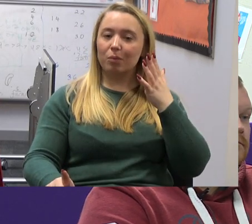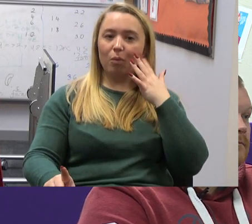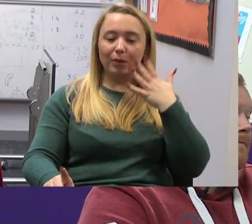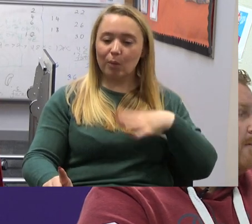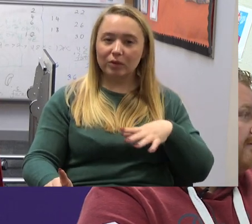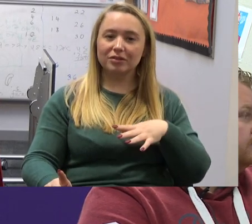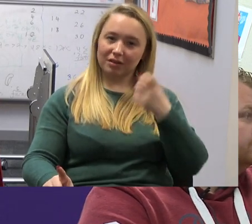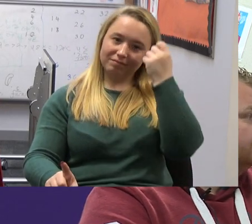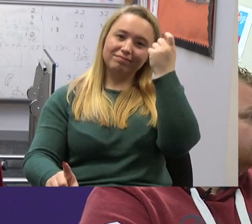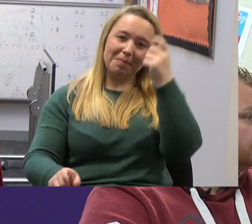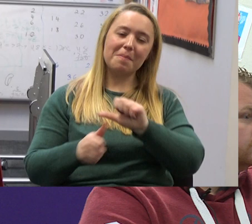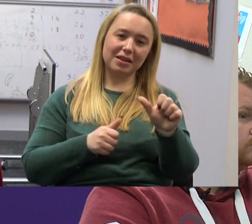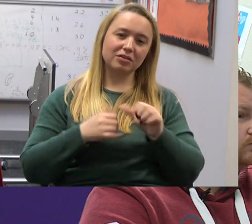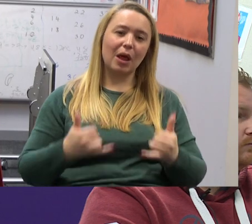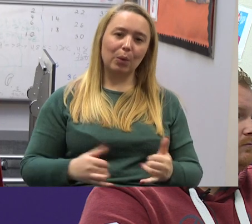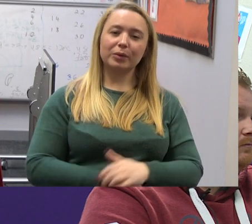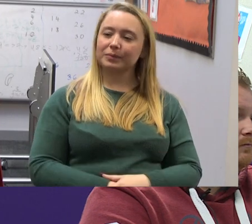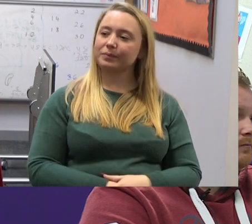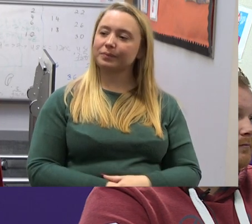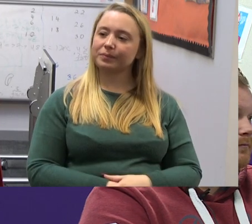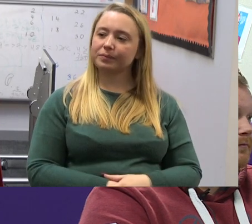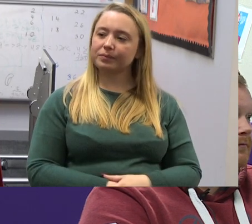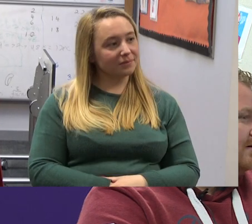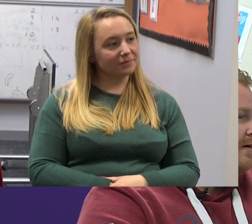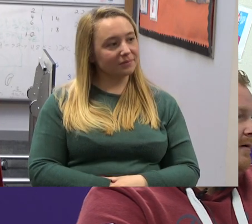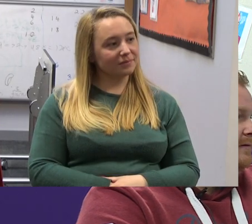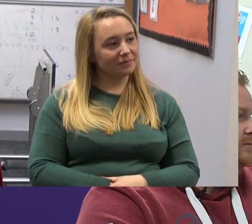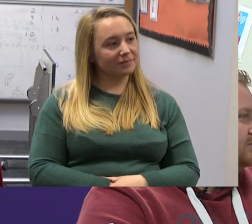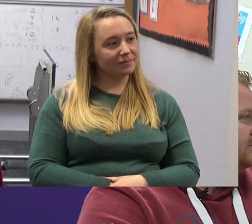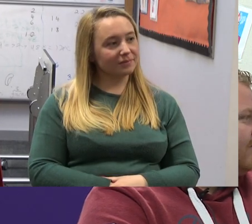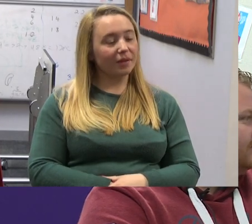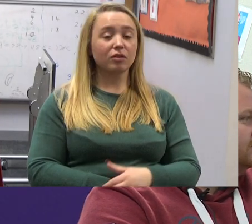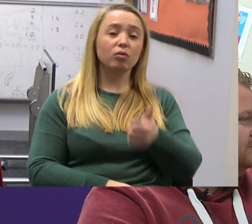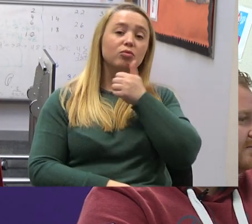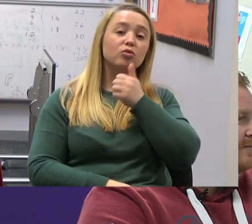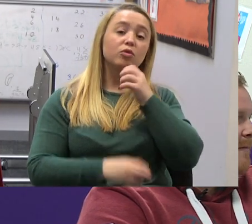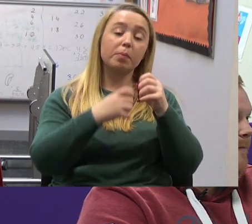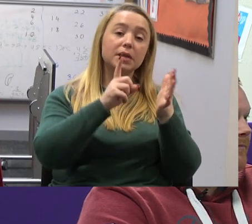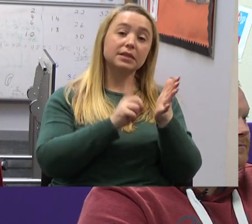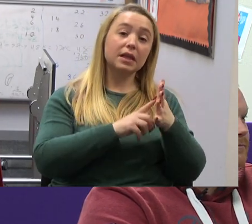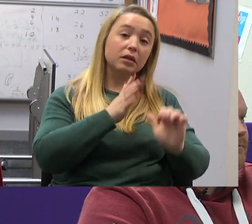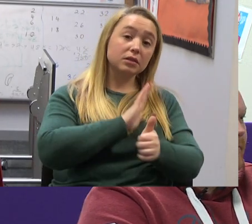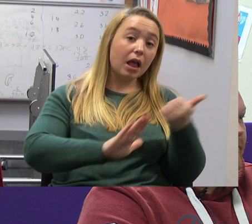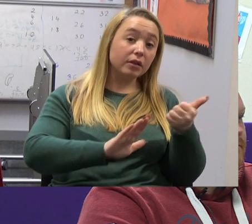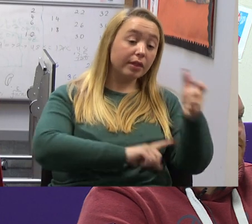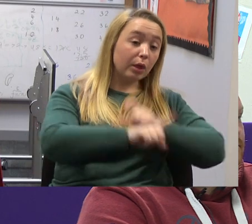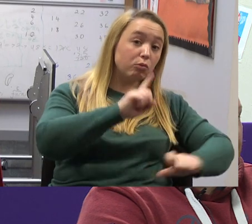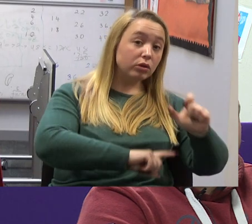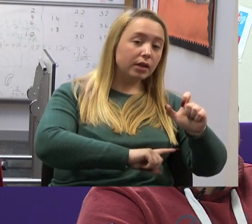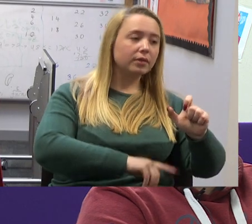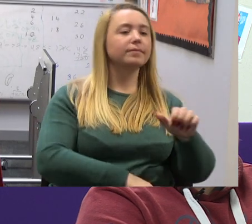And we understand what she wants, when she wants it. Community? Community? Yes. Every month,